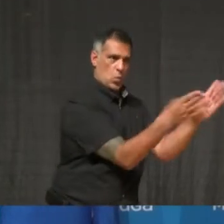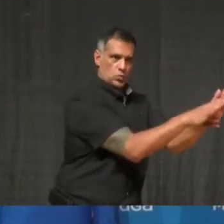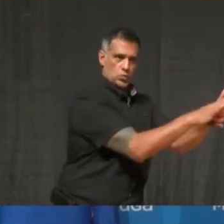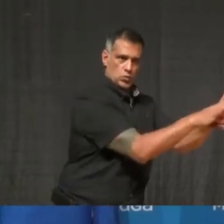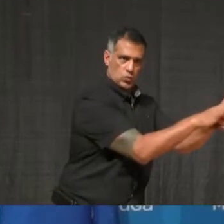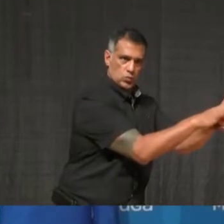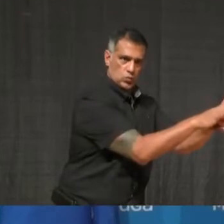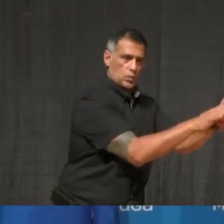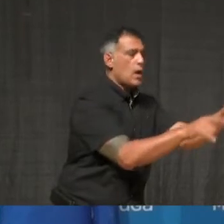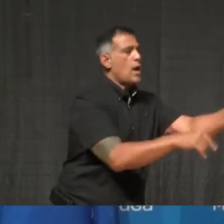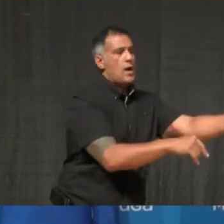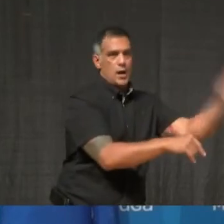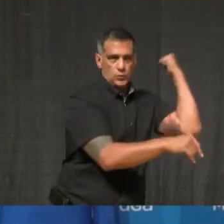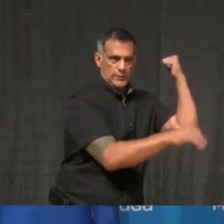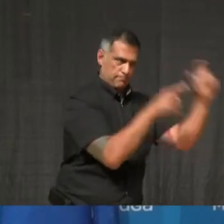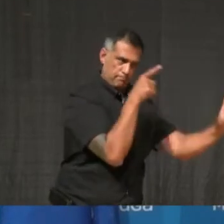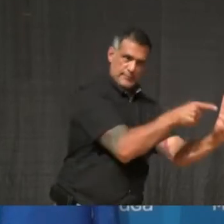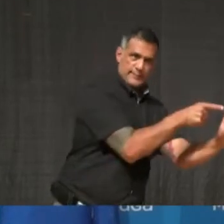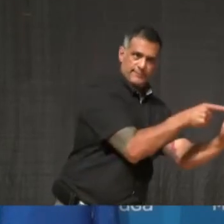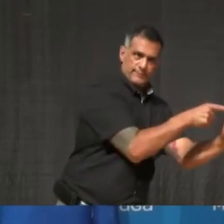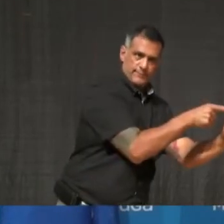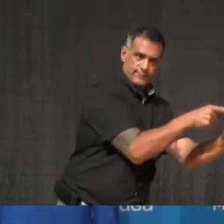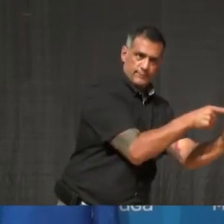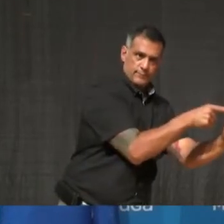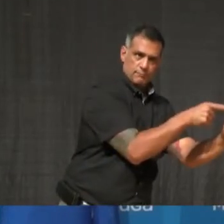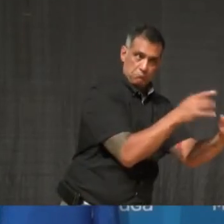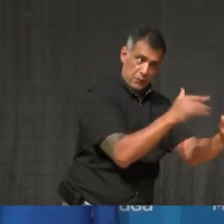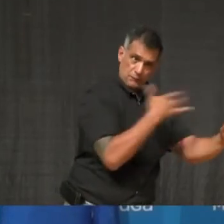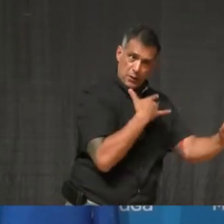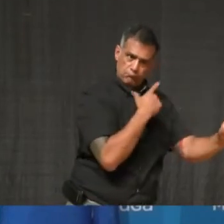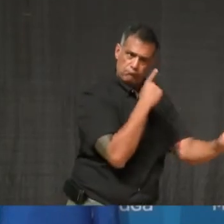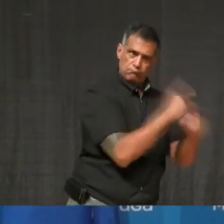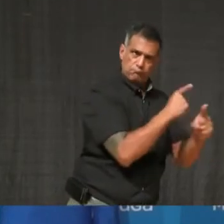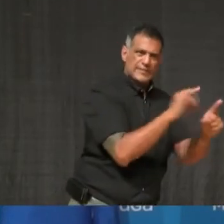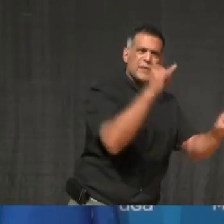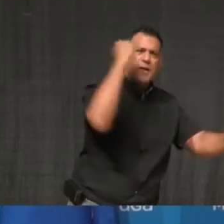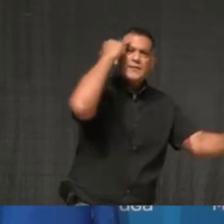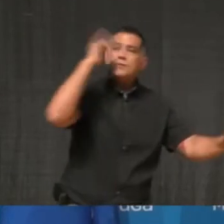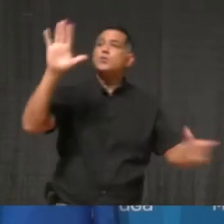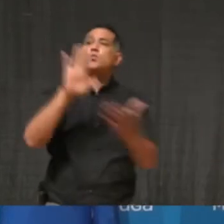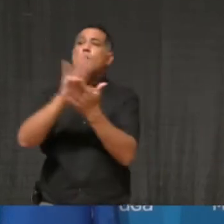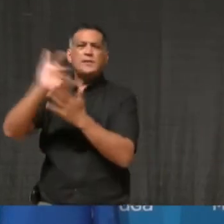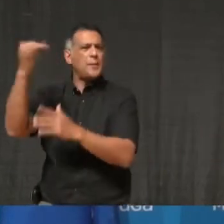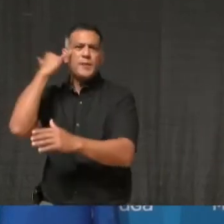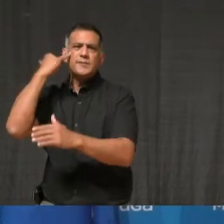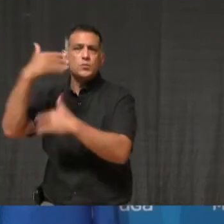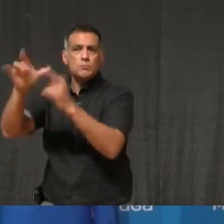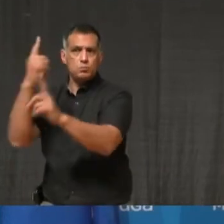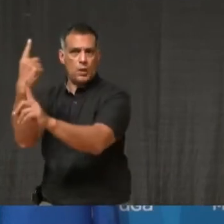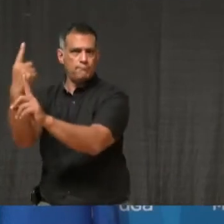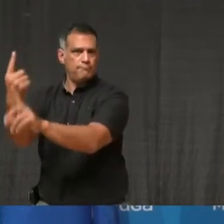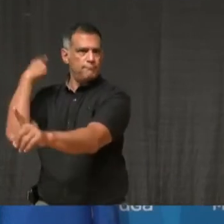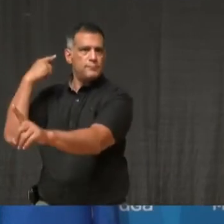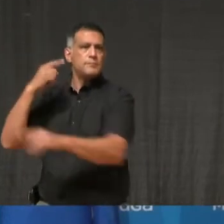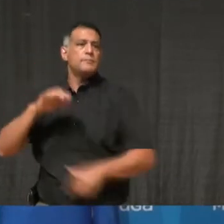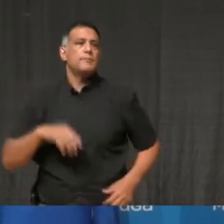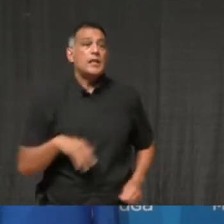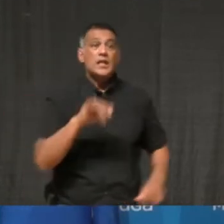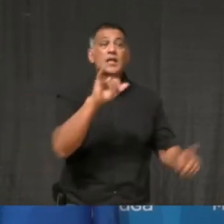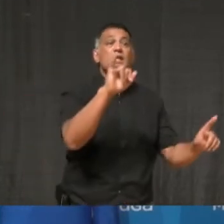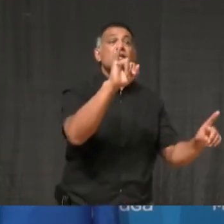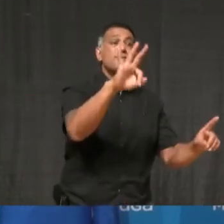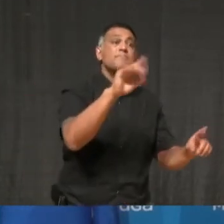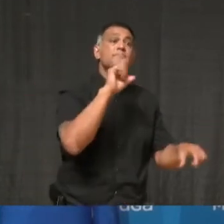customers from other parts of Peel and the GTA, where the pandemic may be worse, wouldn't just flock to Mississauga restaurants?